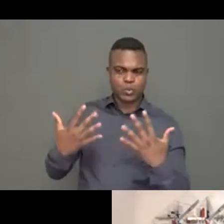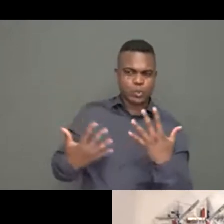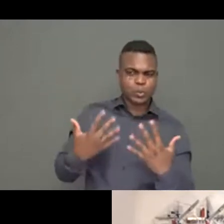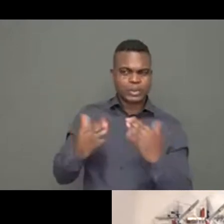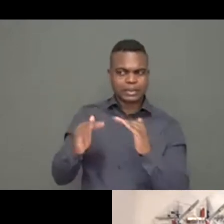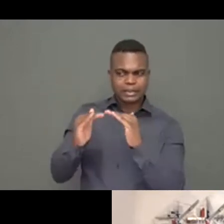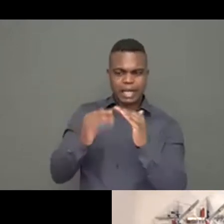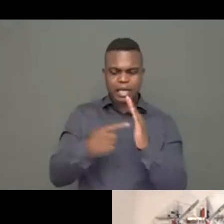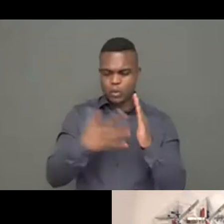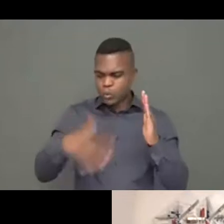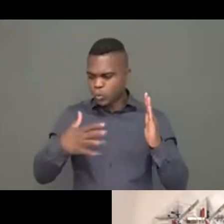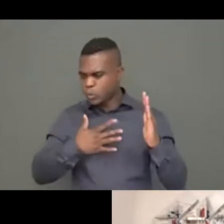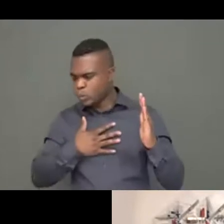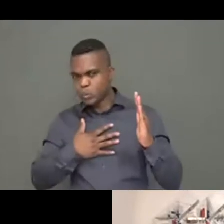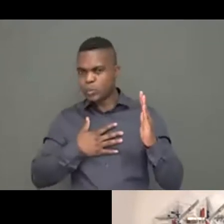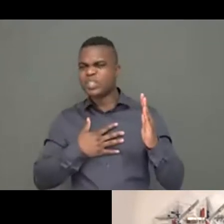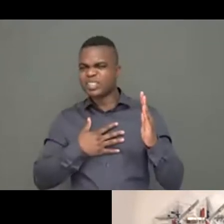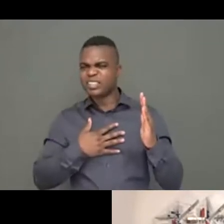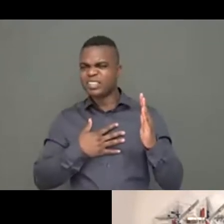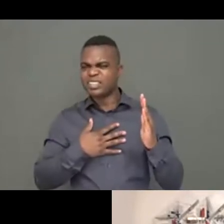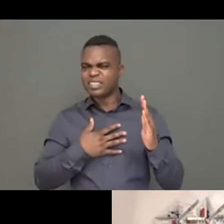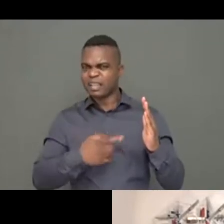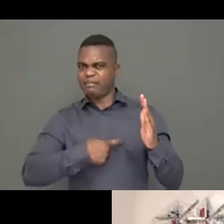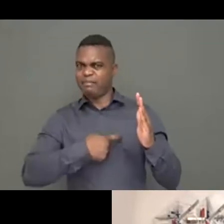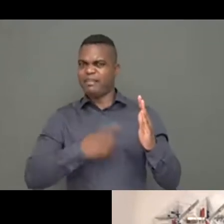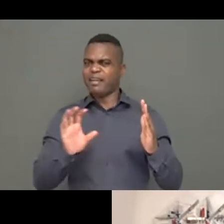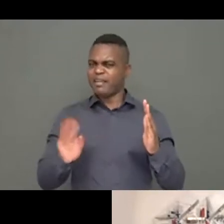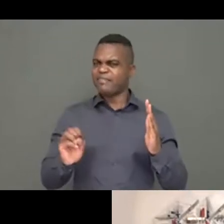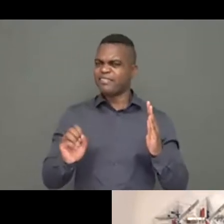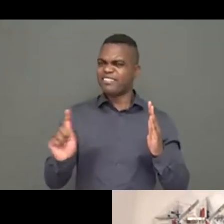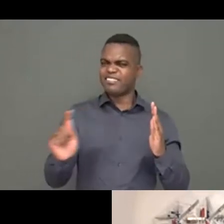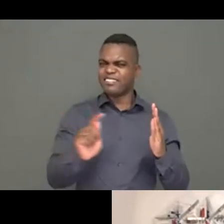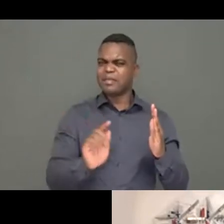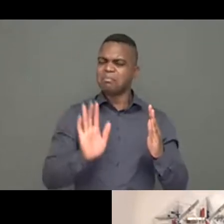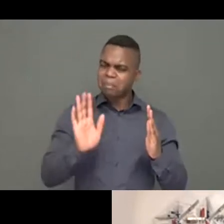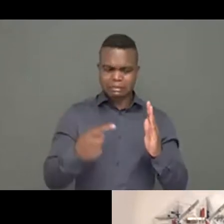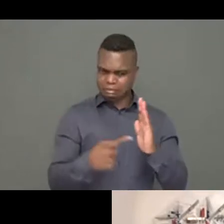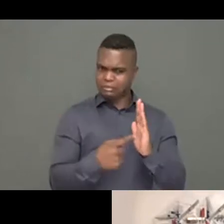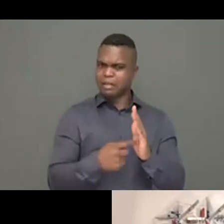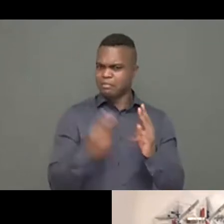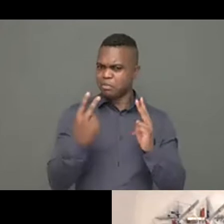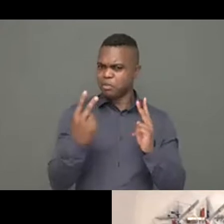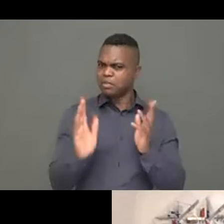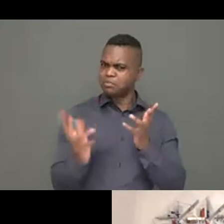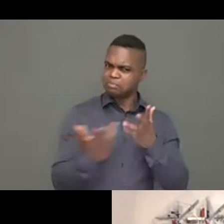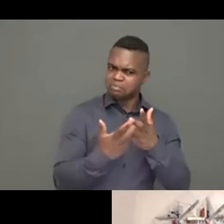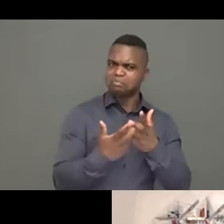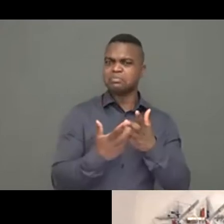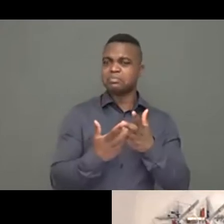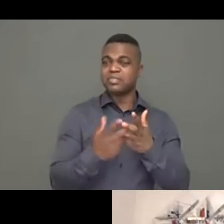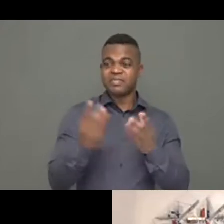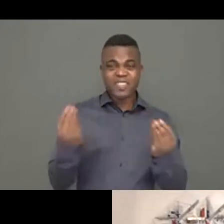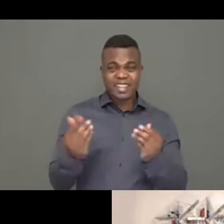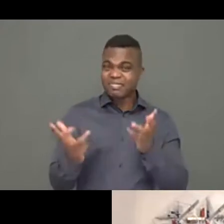verification, because that will take a lot of resources. My message is to say that the CHS verification,